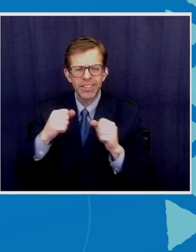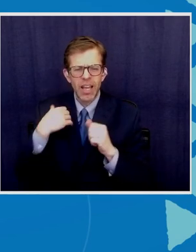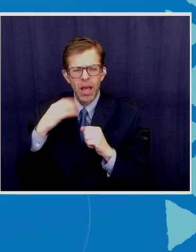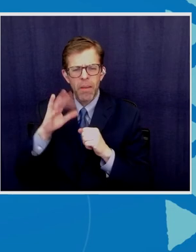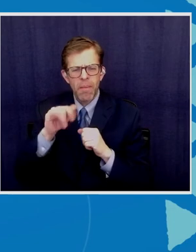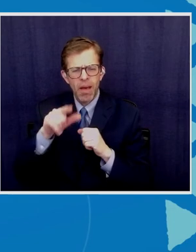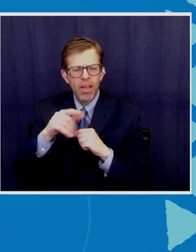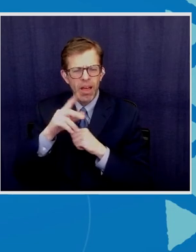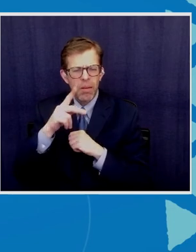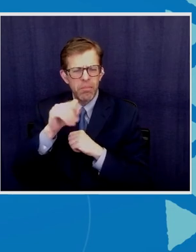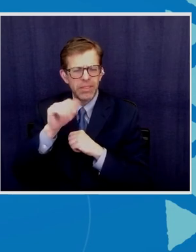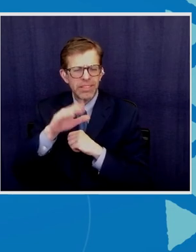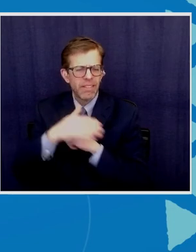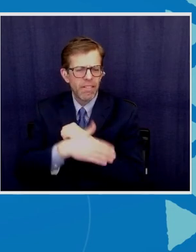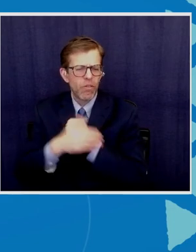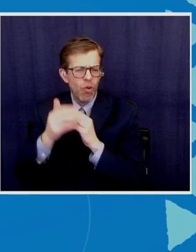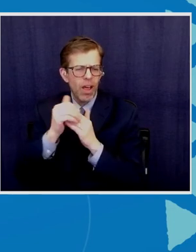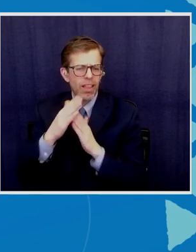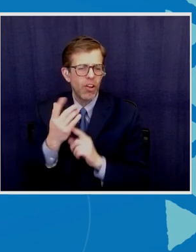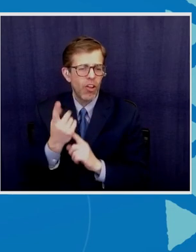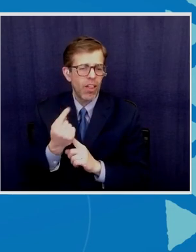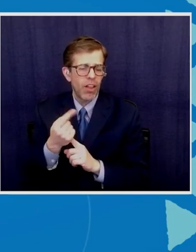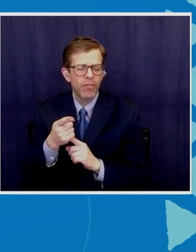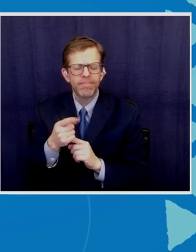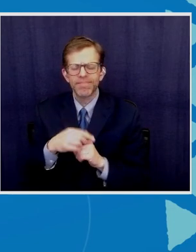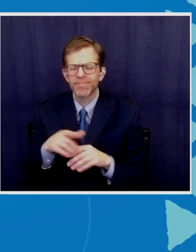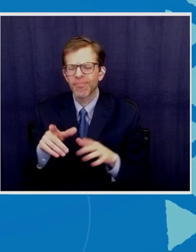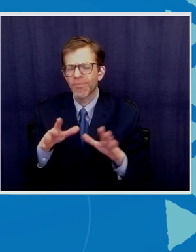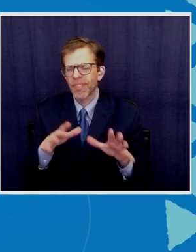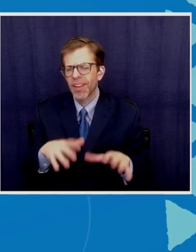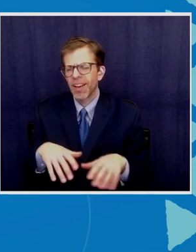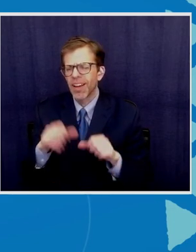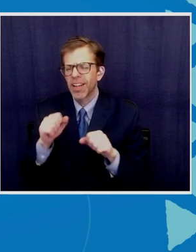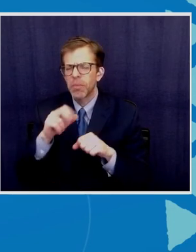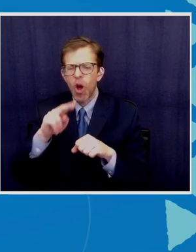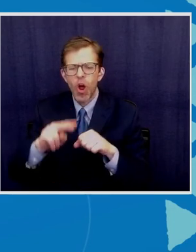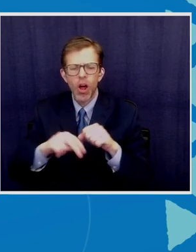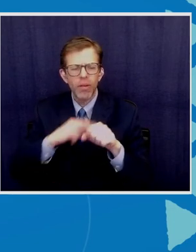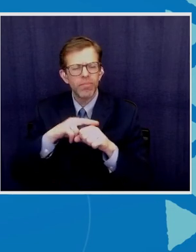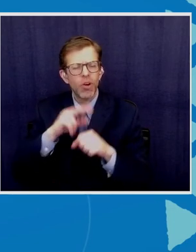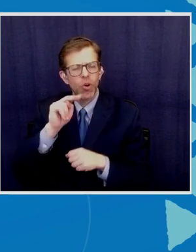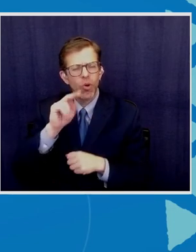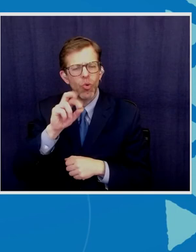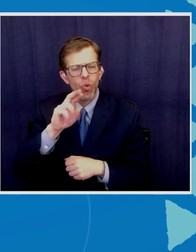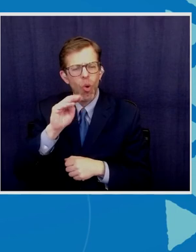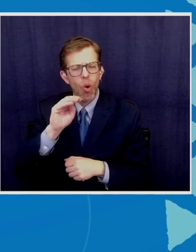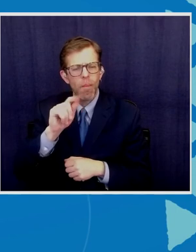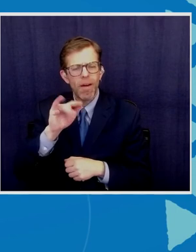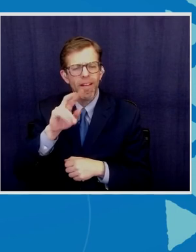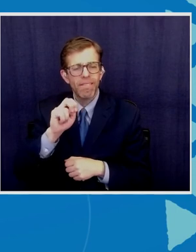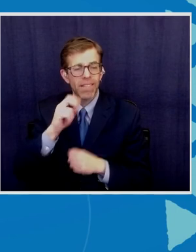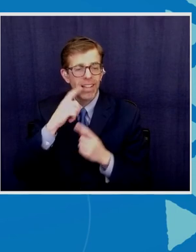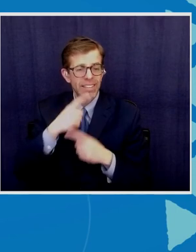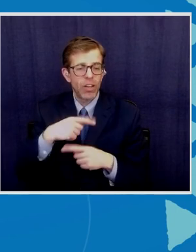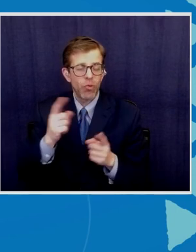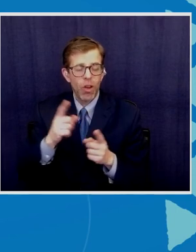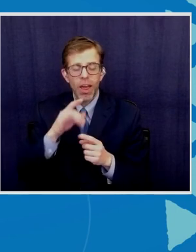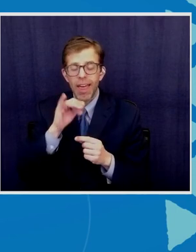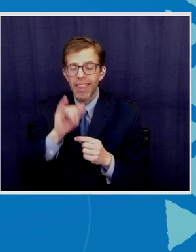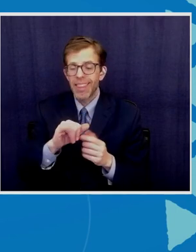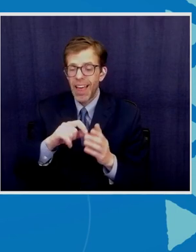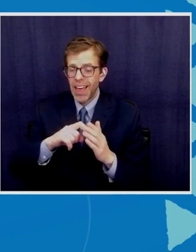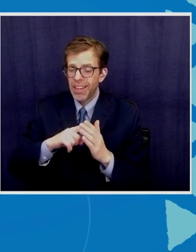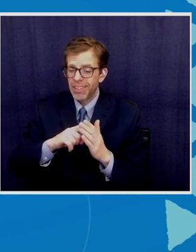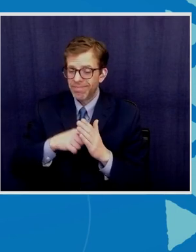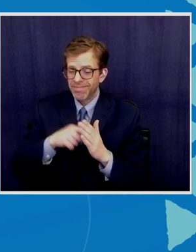year in adopting a normative declaration. And this visionary instrument is to preserve